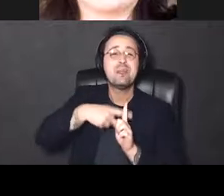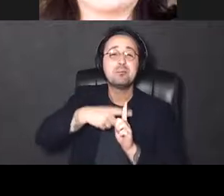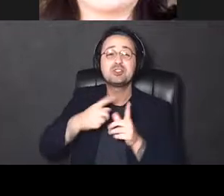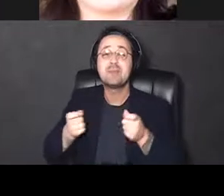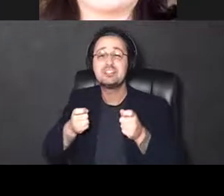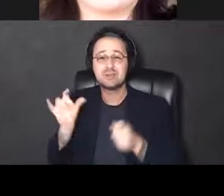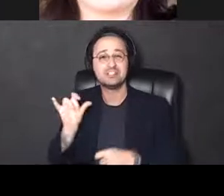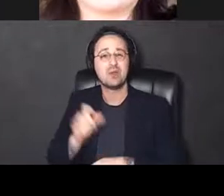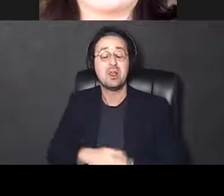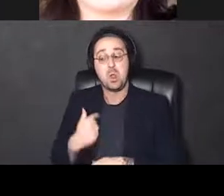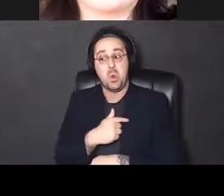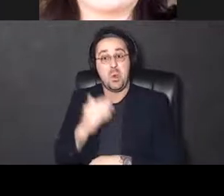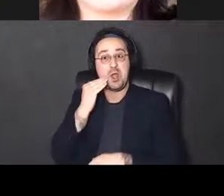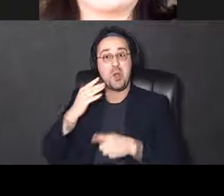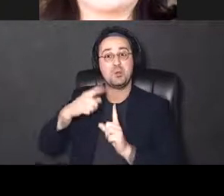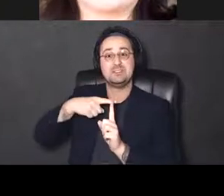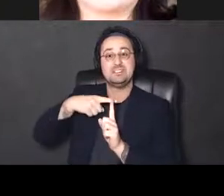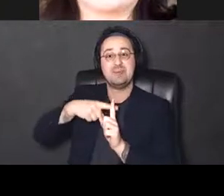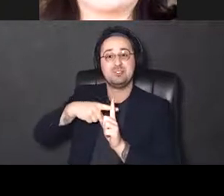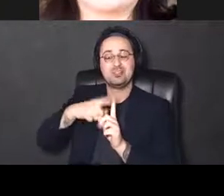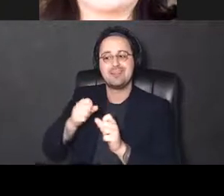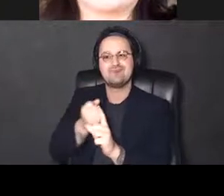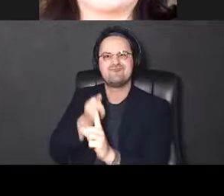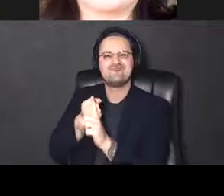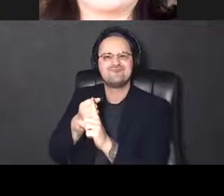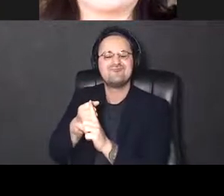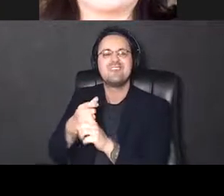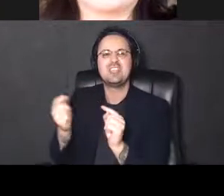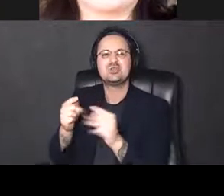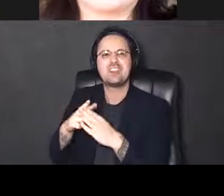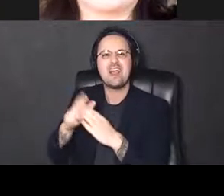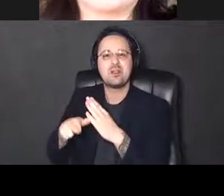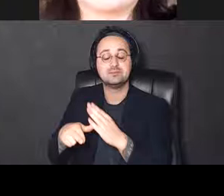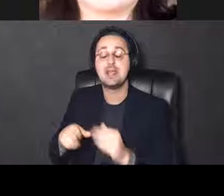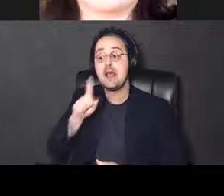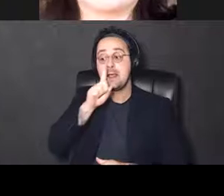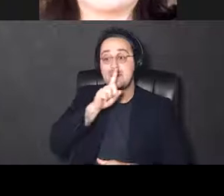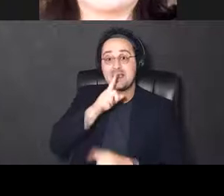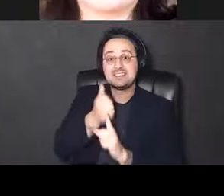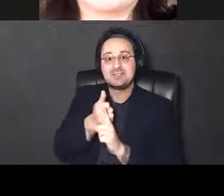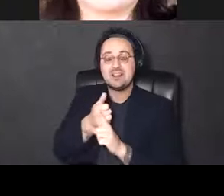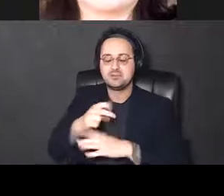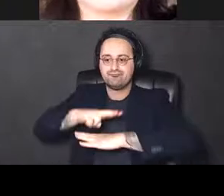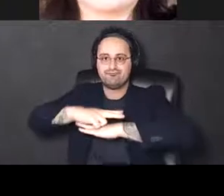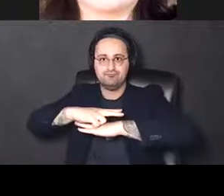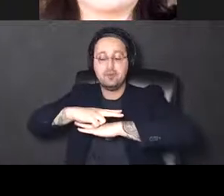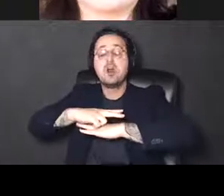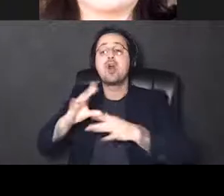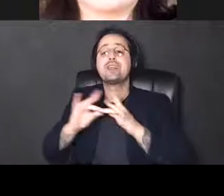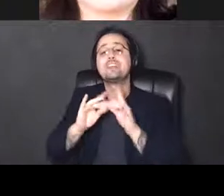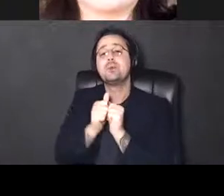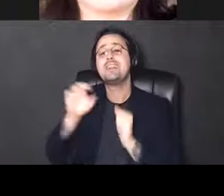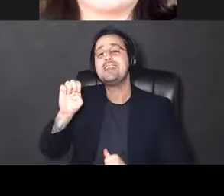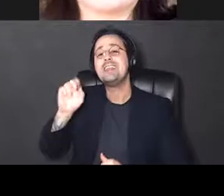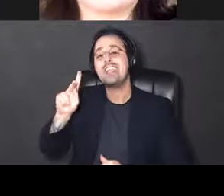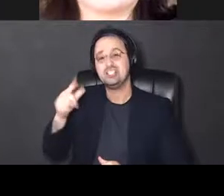because we know that temperature can impact injury outcomes. And we have the mice connected to an EKG, so we can